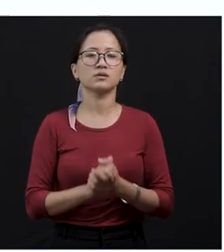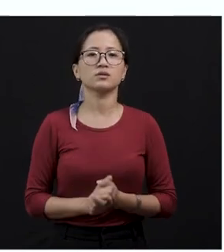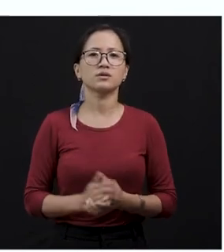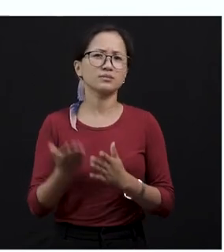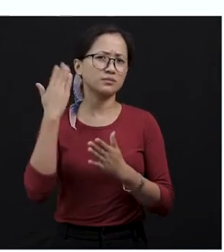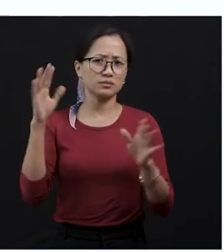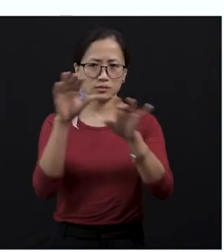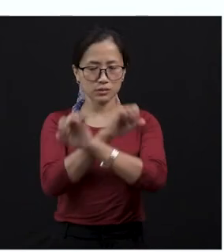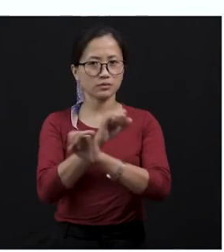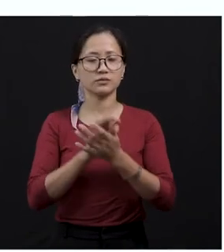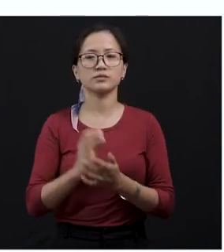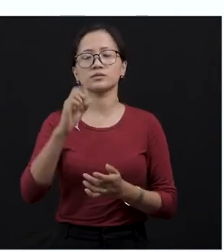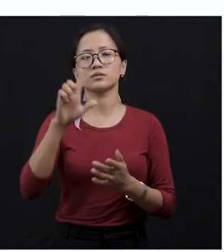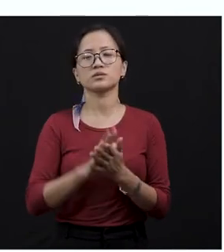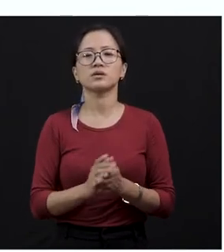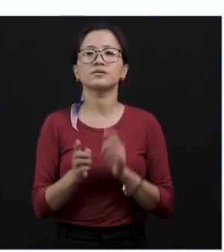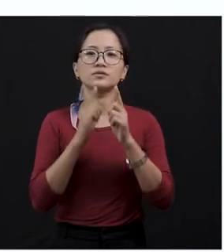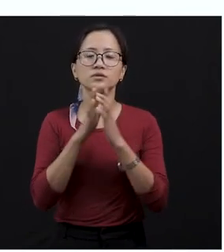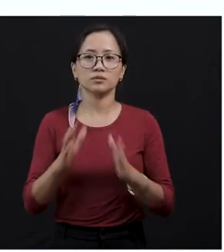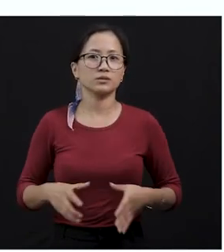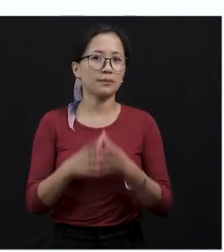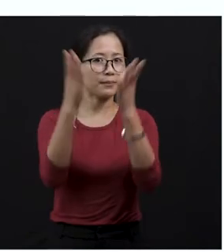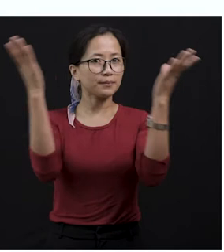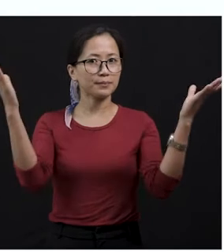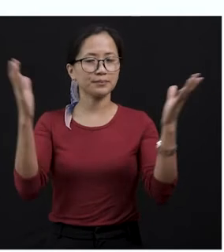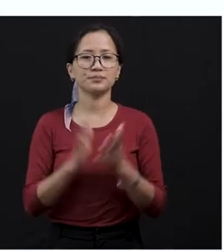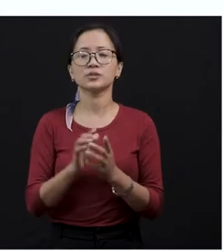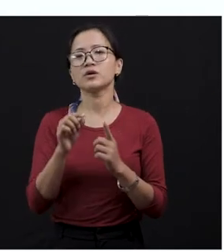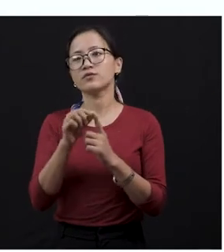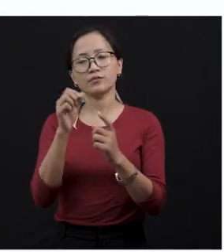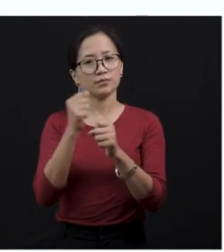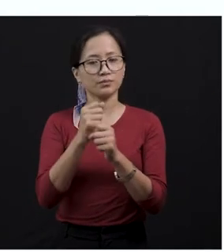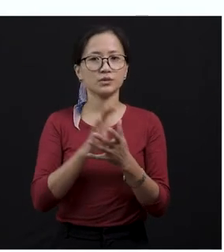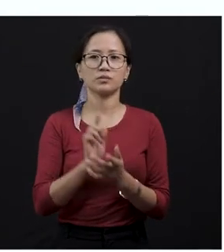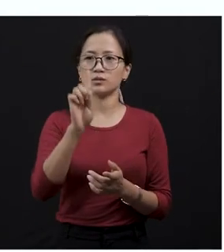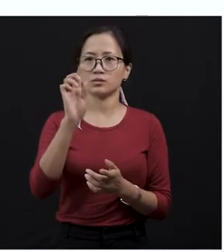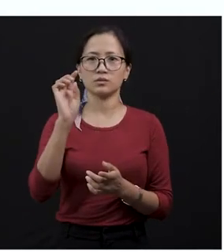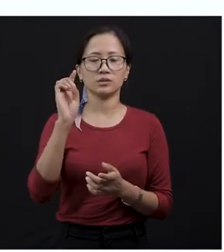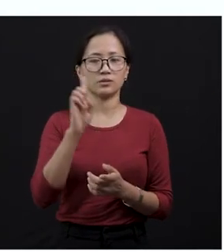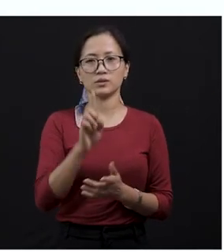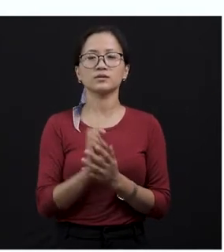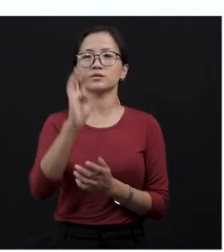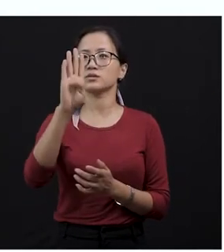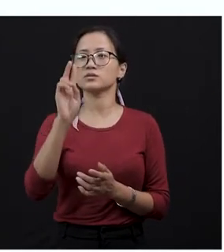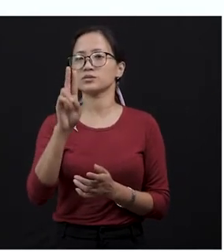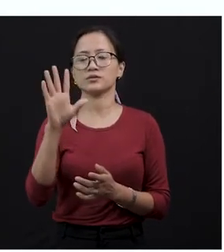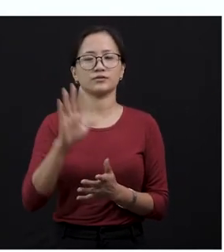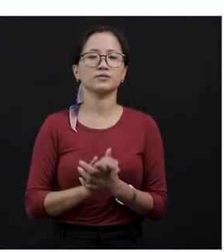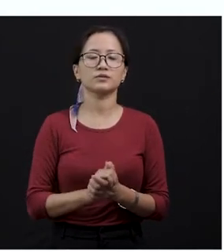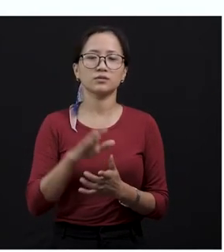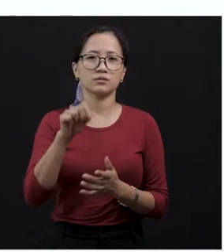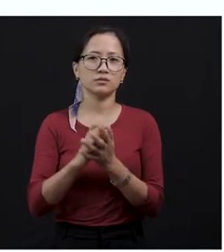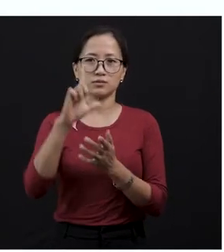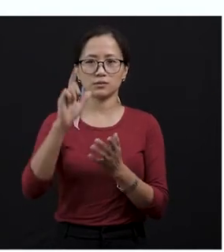on the previous class, we have discussed about the banyan tree and you will find that in page number 125 of lesson 10,